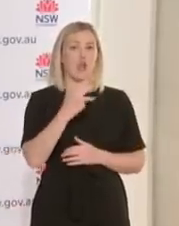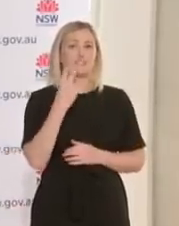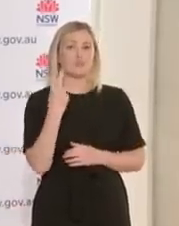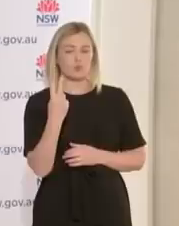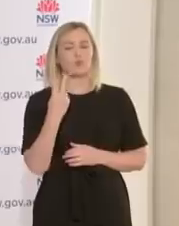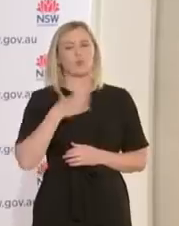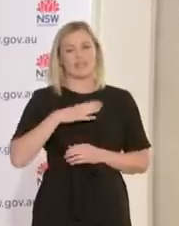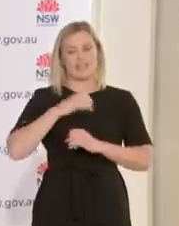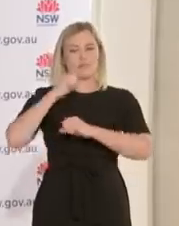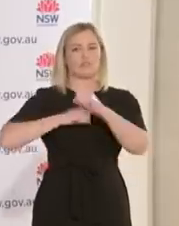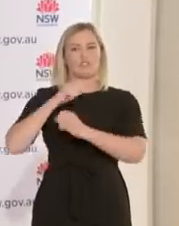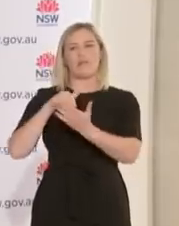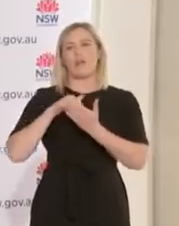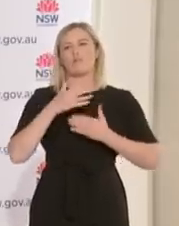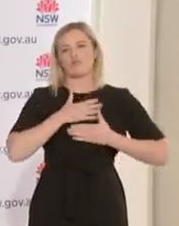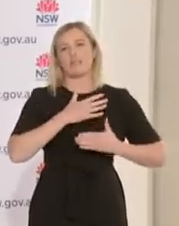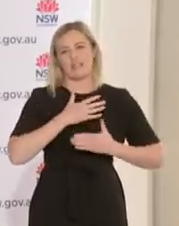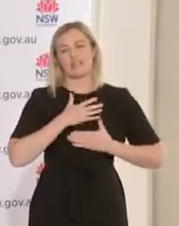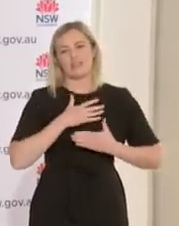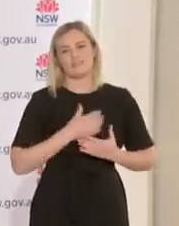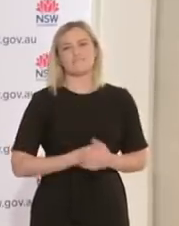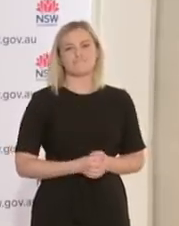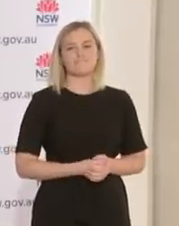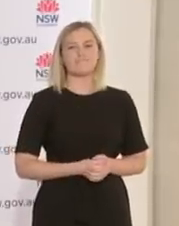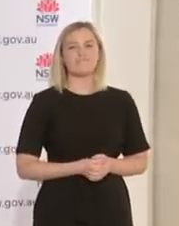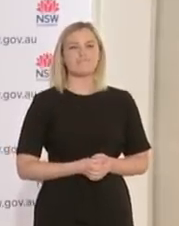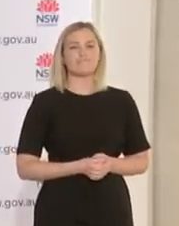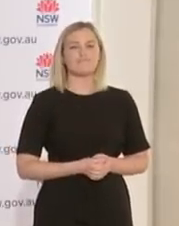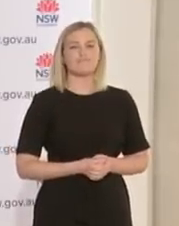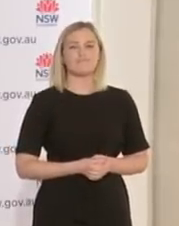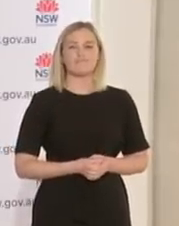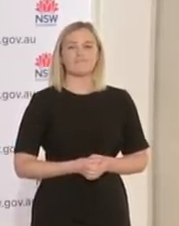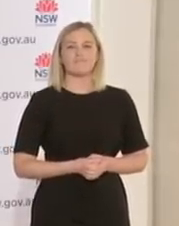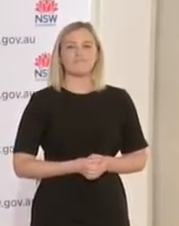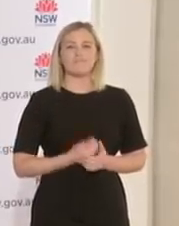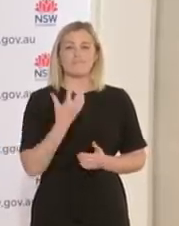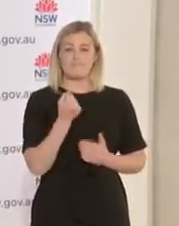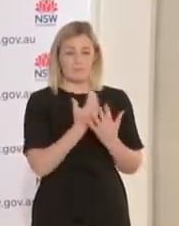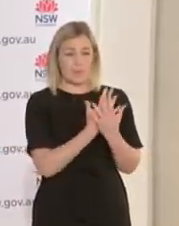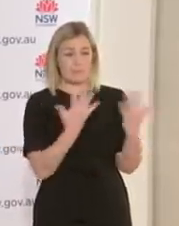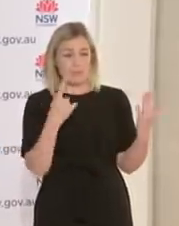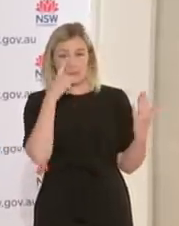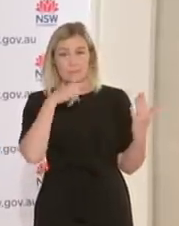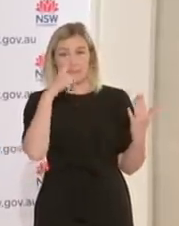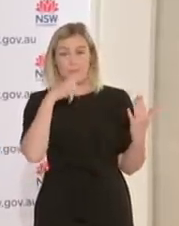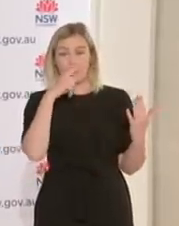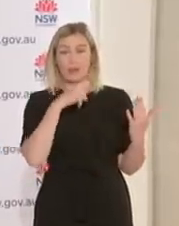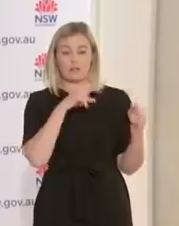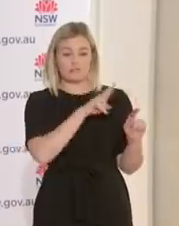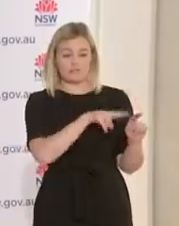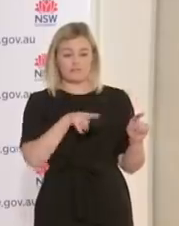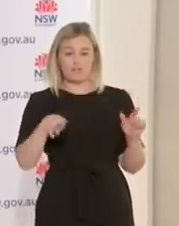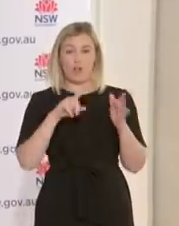Now when we talk about those in ICU and the proportion that are vaccinated and non-vaccinated,